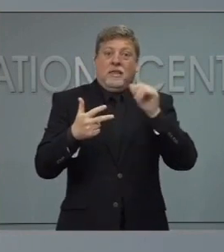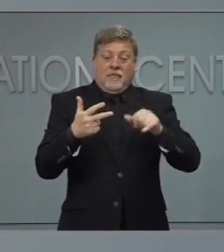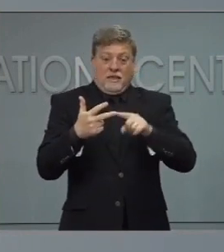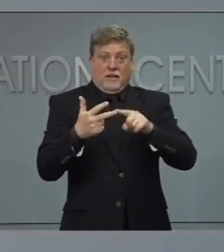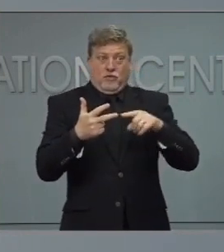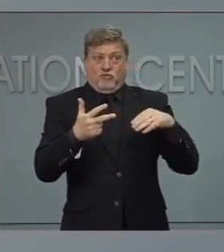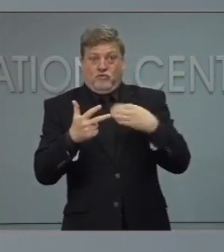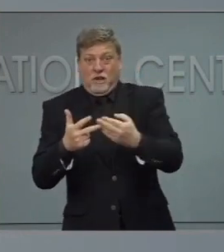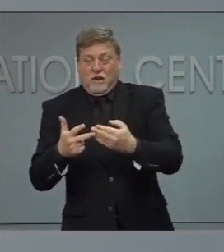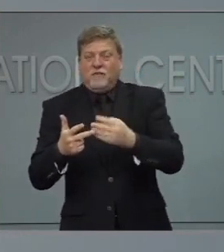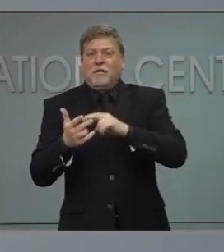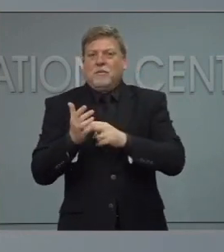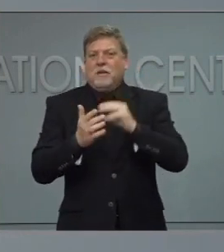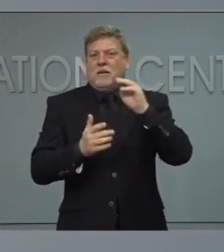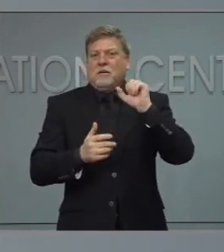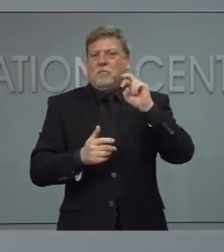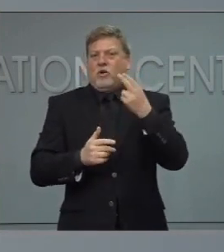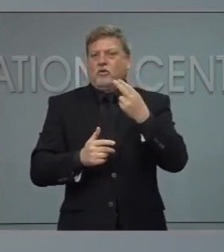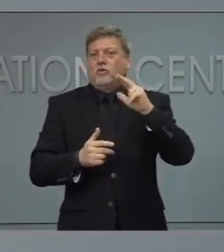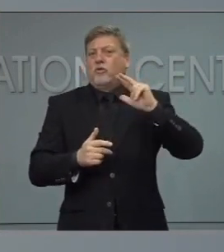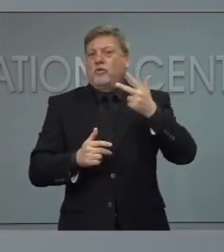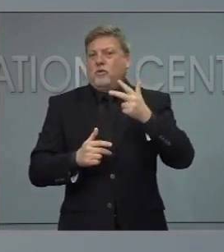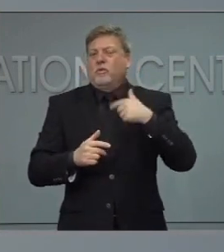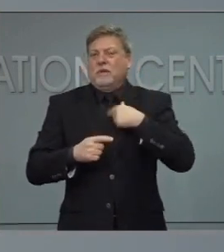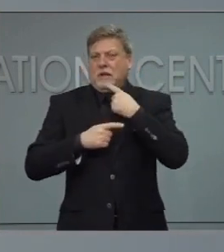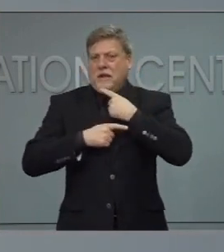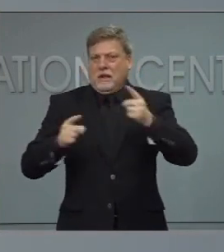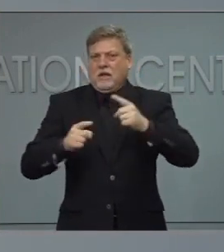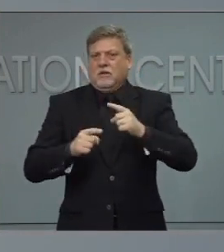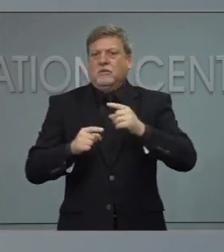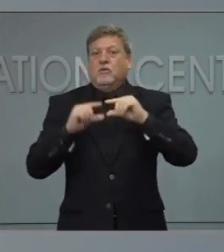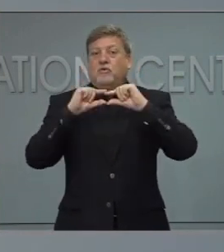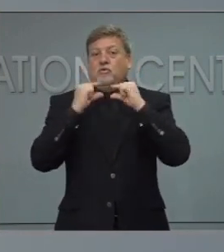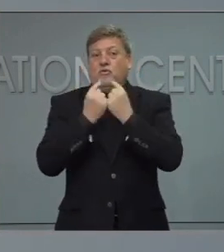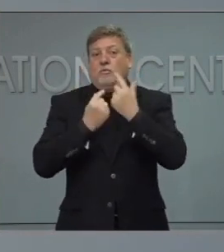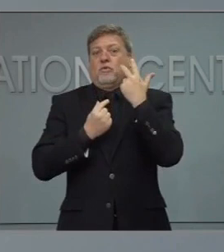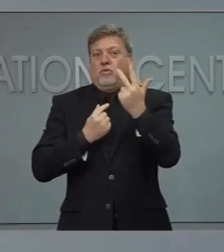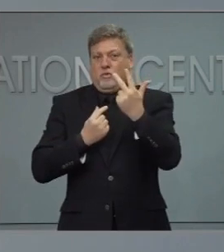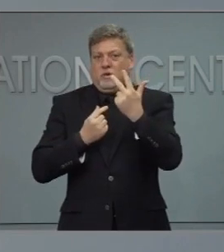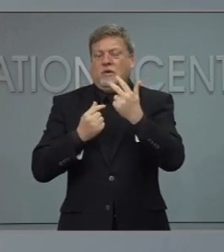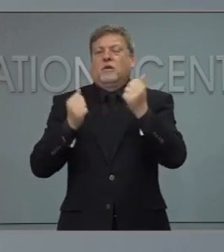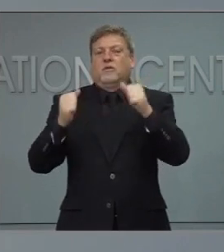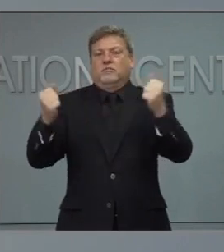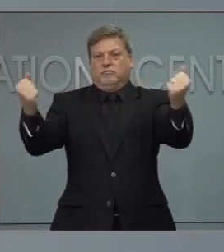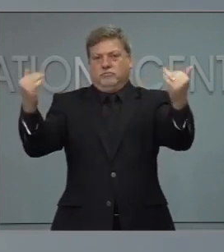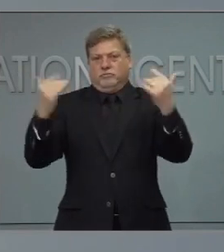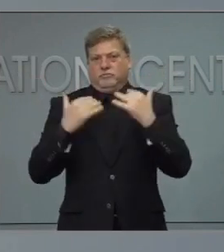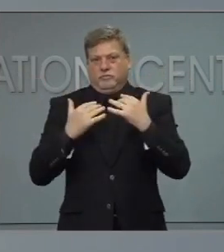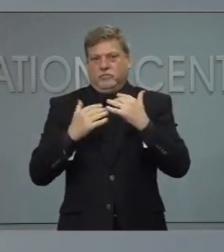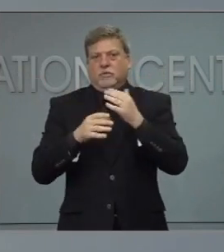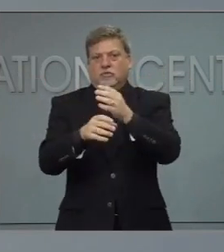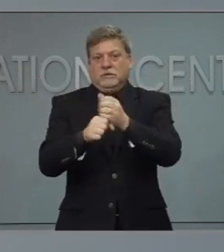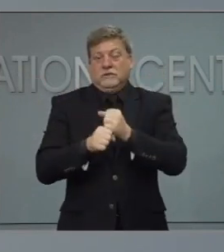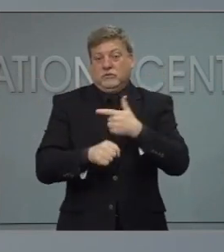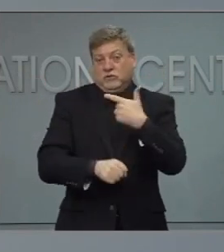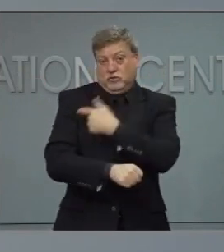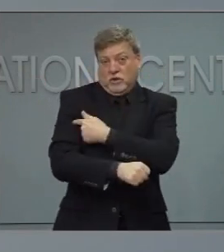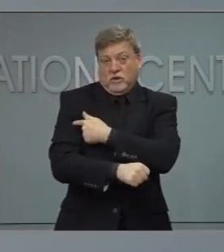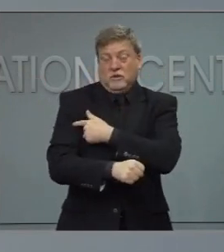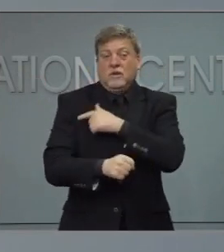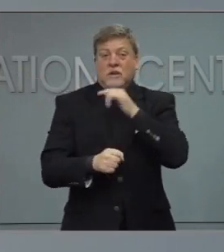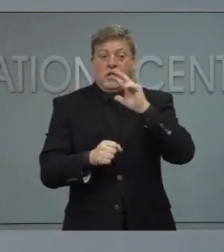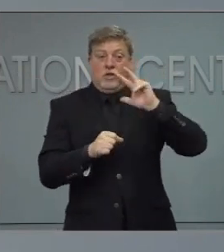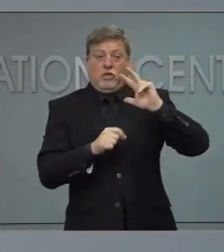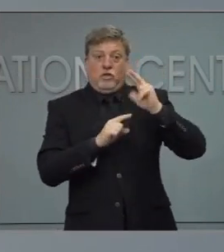vaccinations on March the 3rd, and that meant that all of our frontline essential workers could be in line to get shots. This